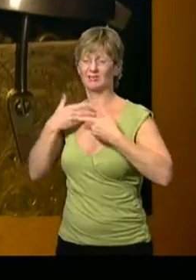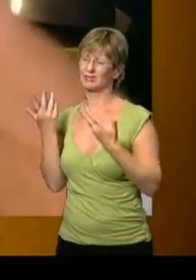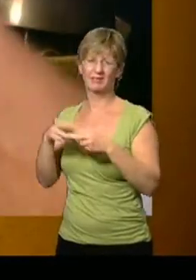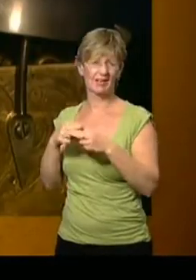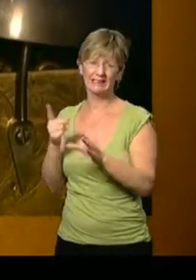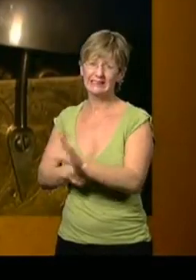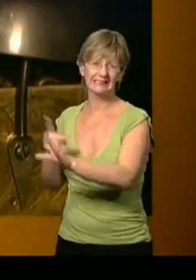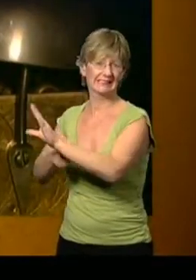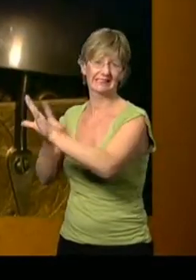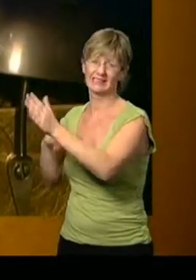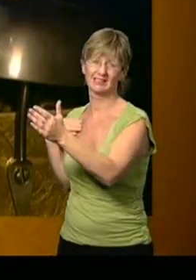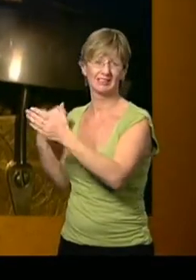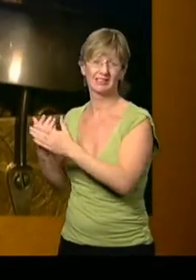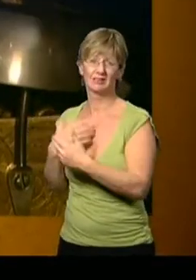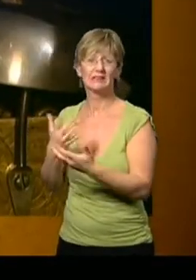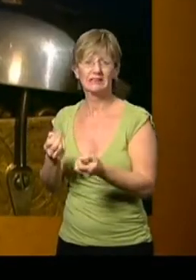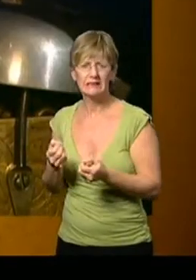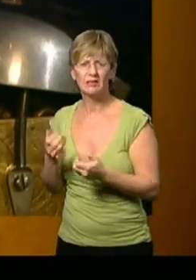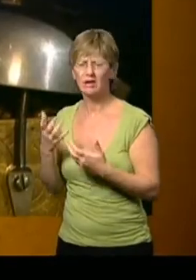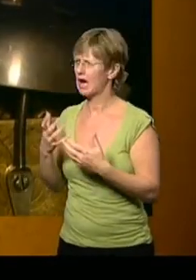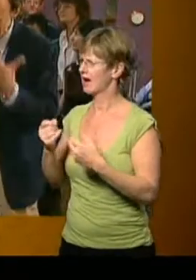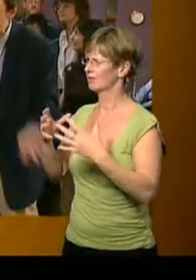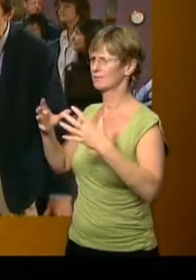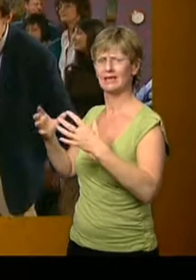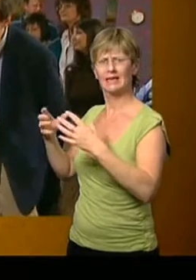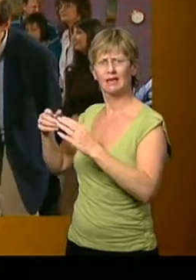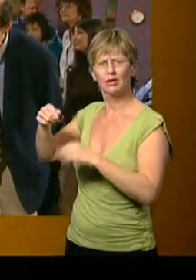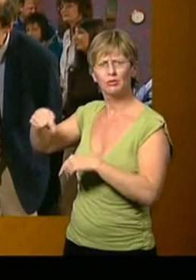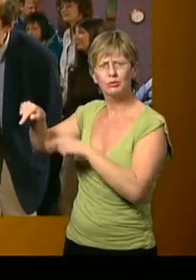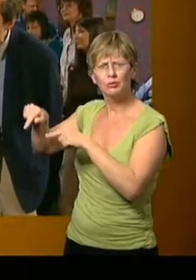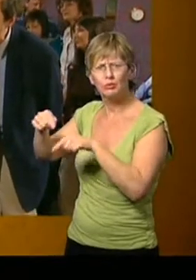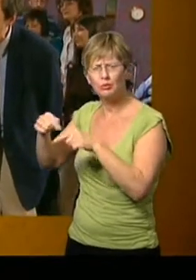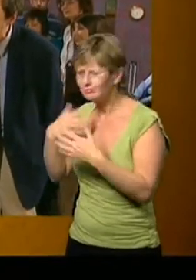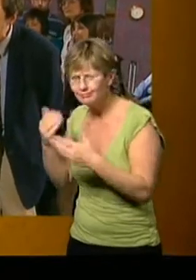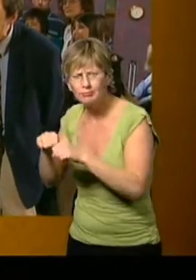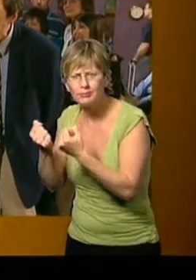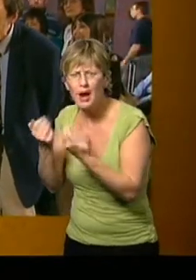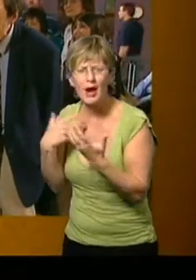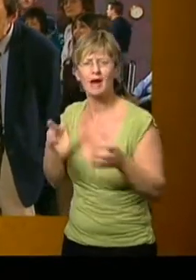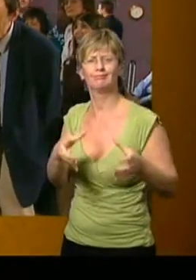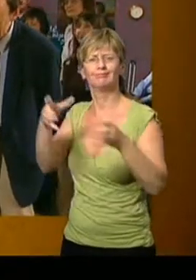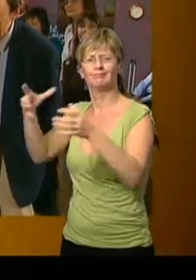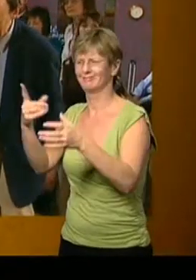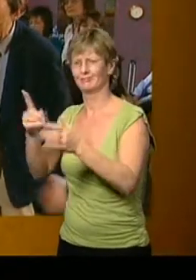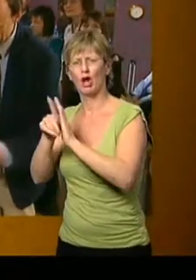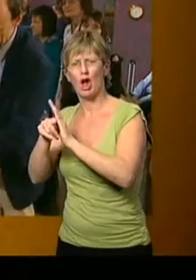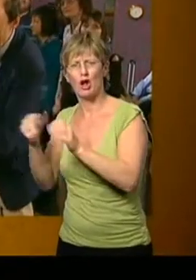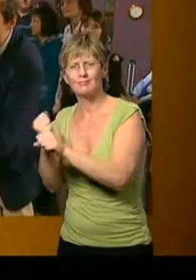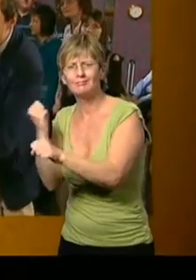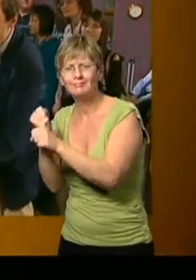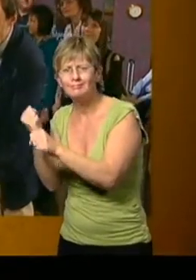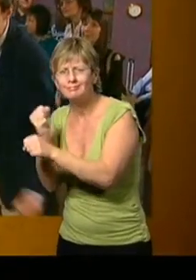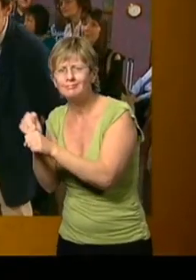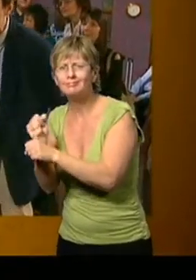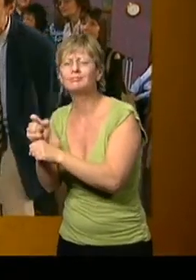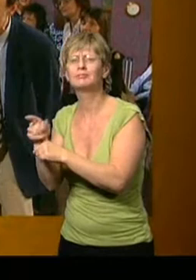large contraption on here. Because it wasn't working, I took it along to the clockmaker and he mended it. But he said they'd done